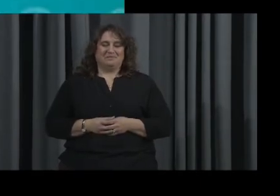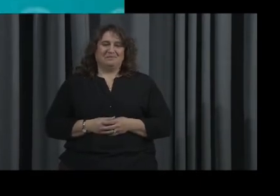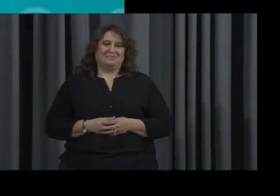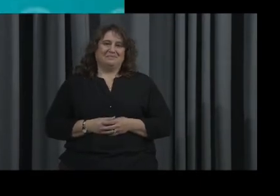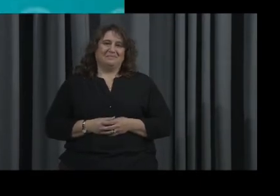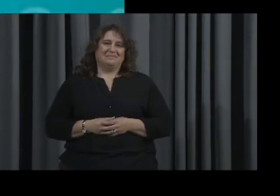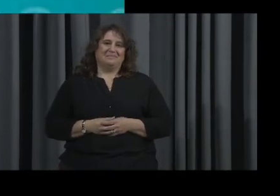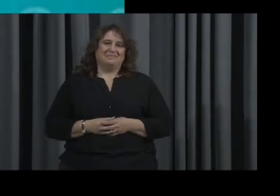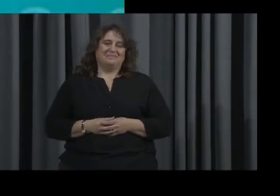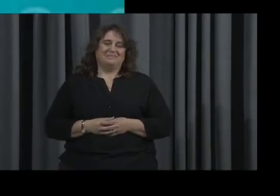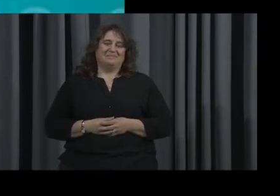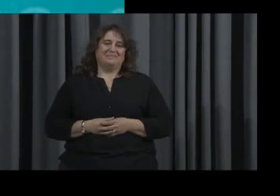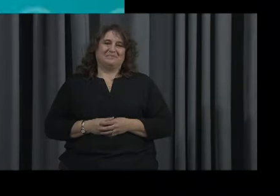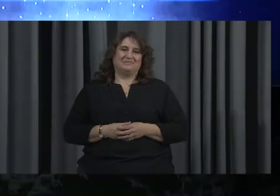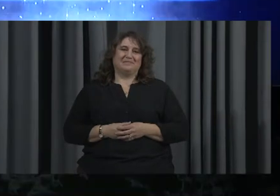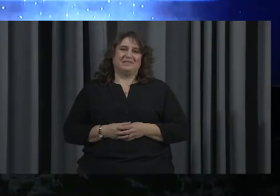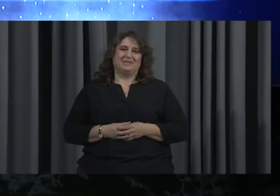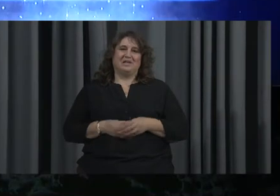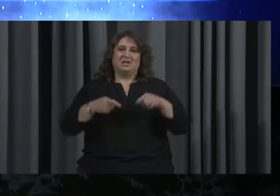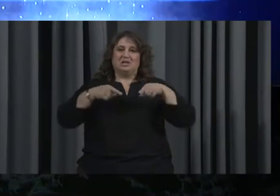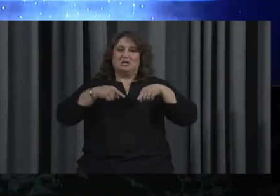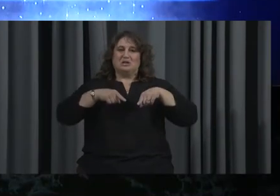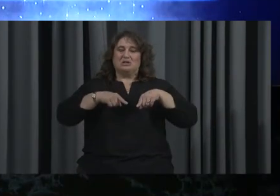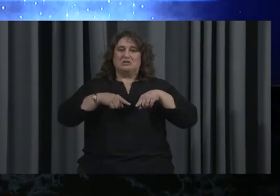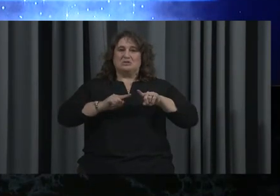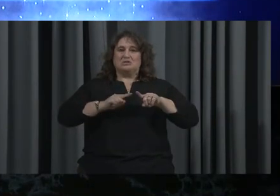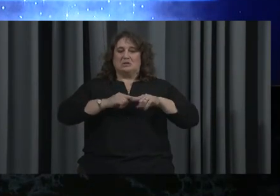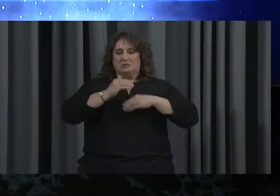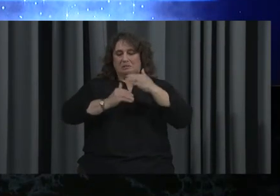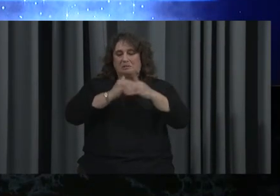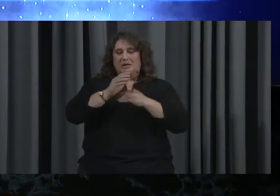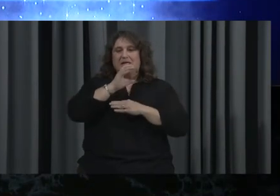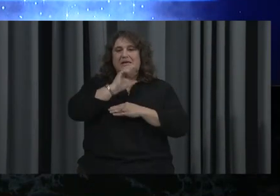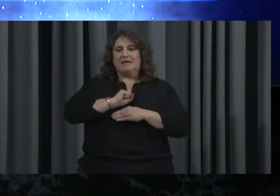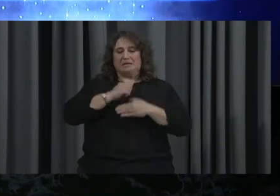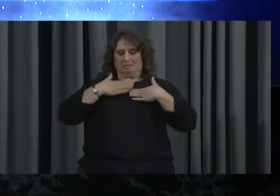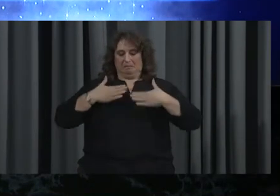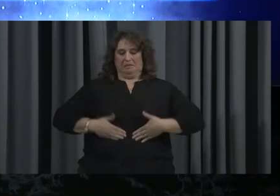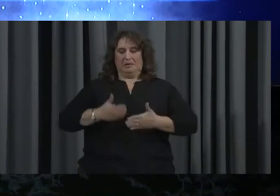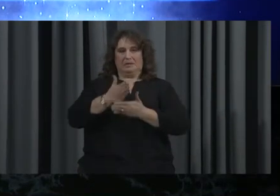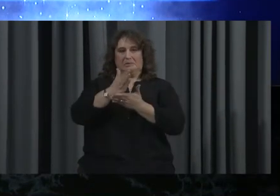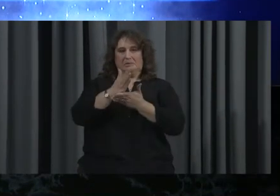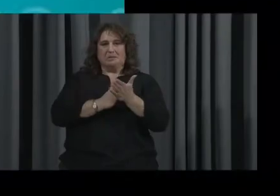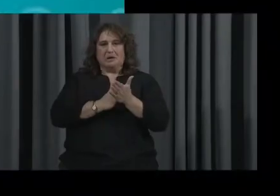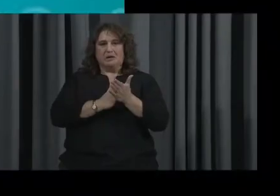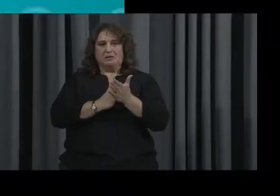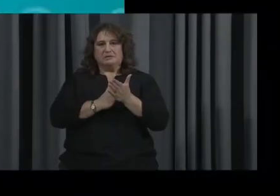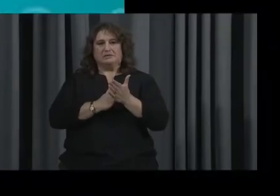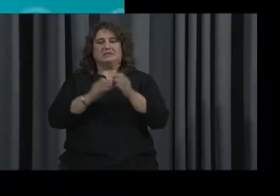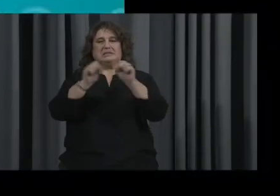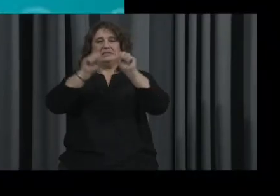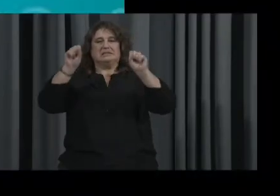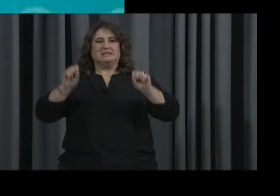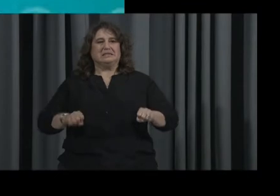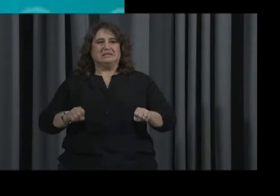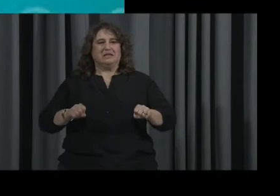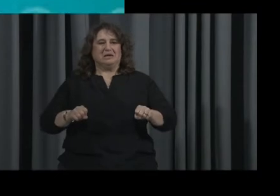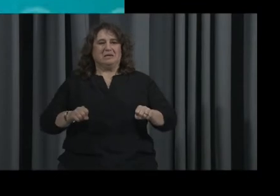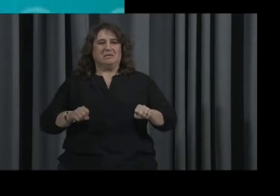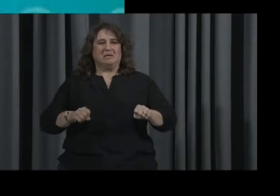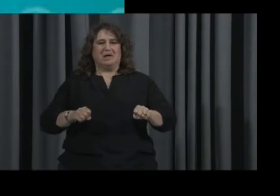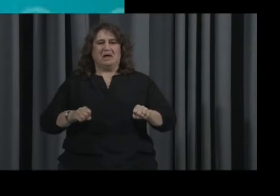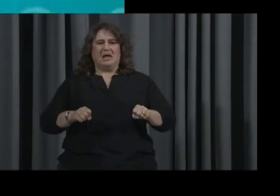All right. As we age, this body organ or system may give us difficulty with balance. Do you all know this one?